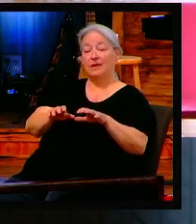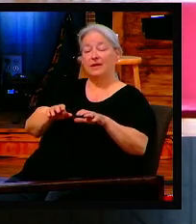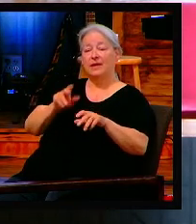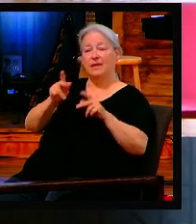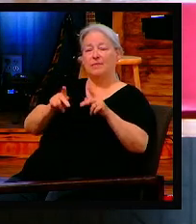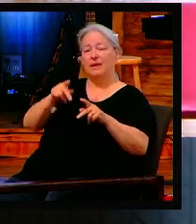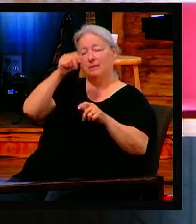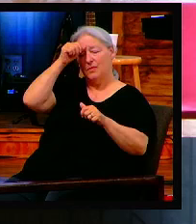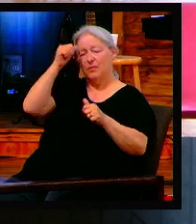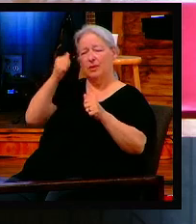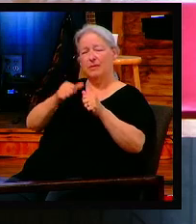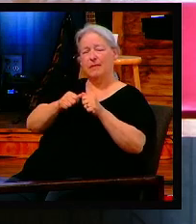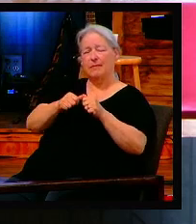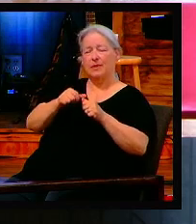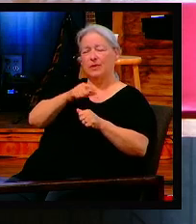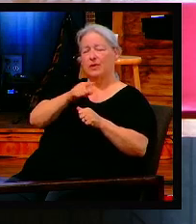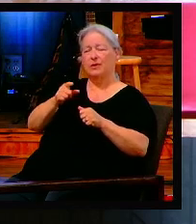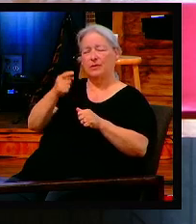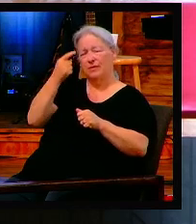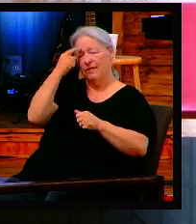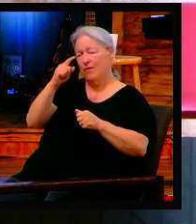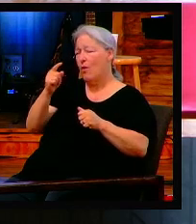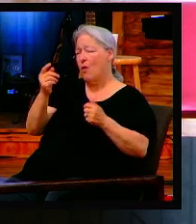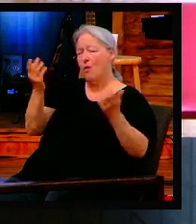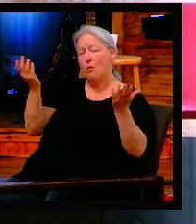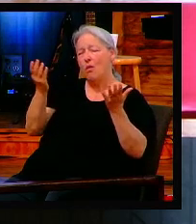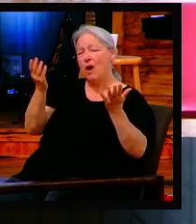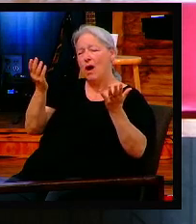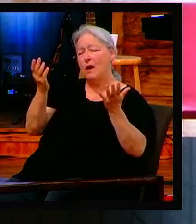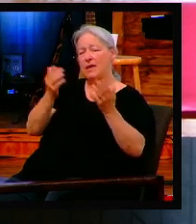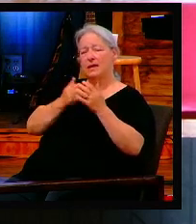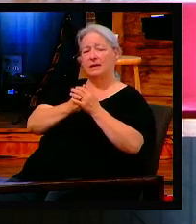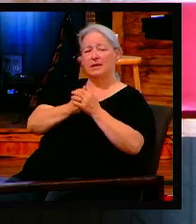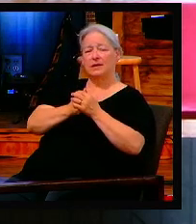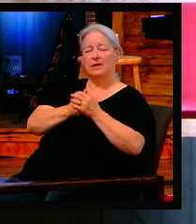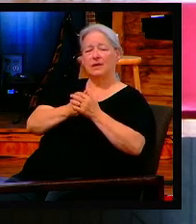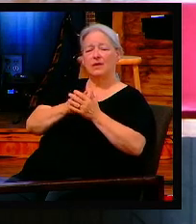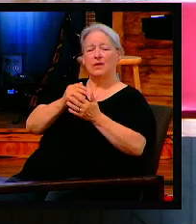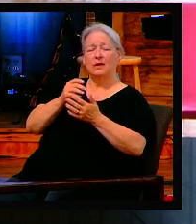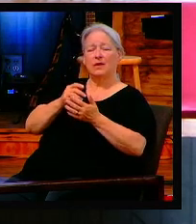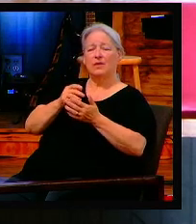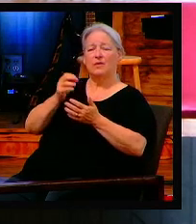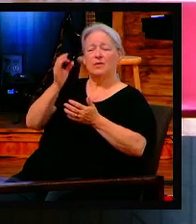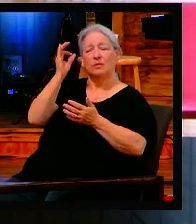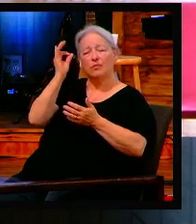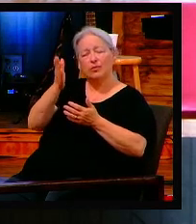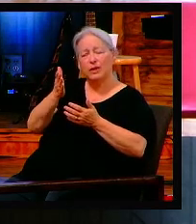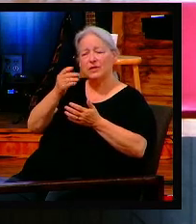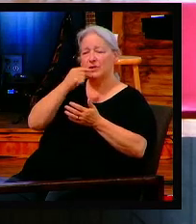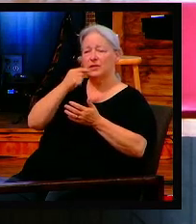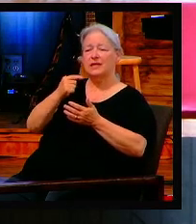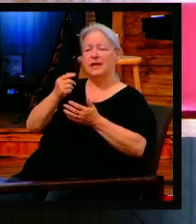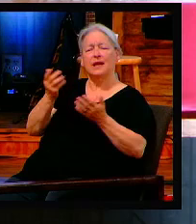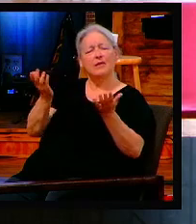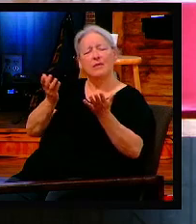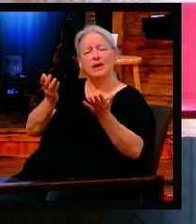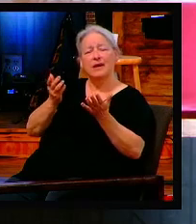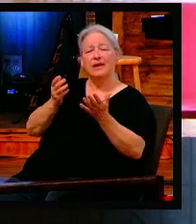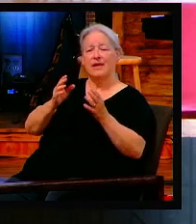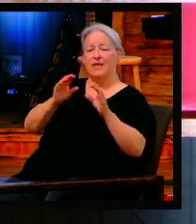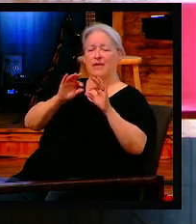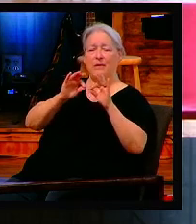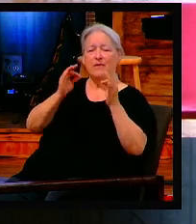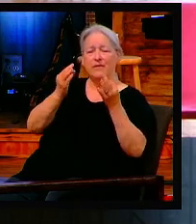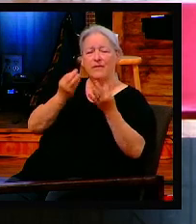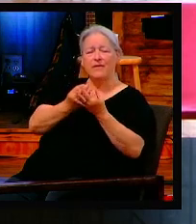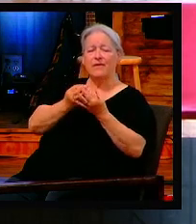When they come to your memorial service, what will the preacher say? What will your friends and family say? Amen. It's appointed